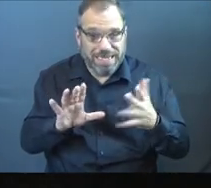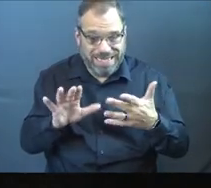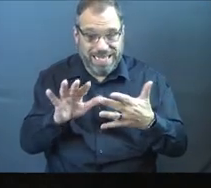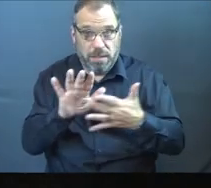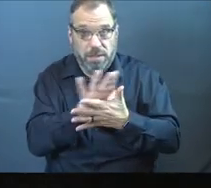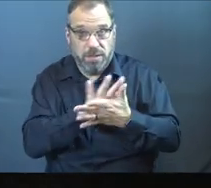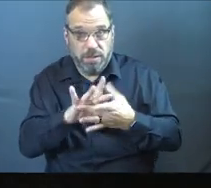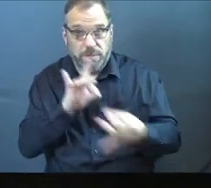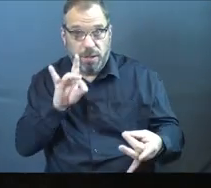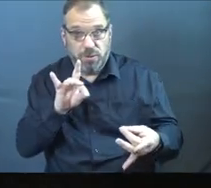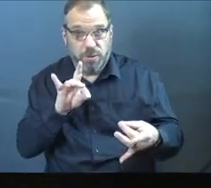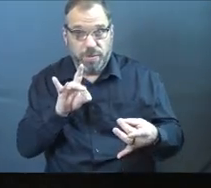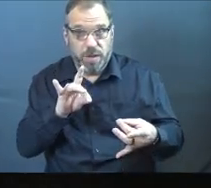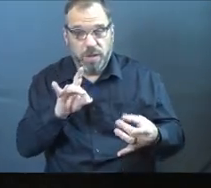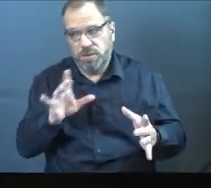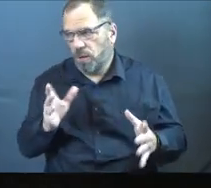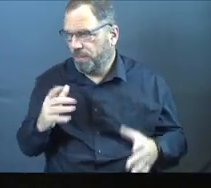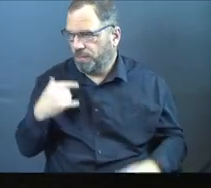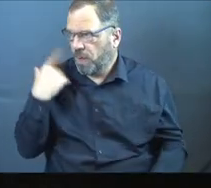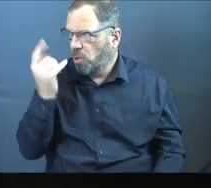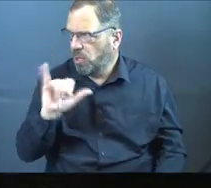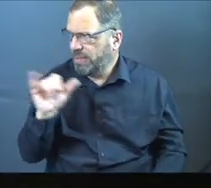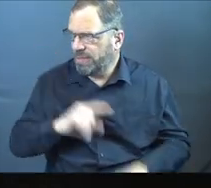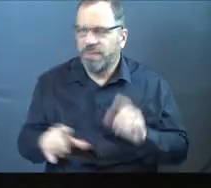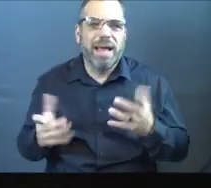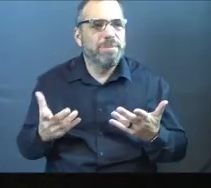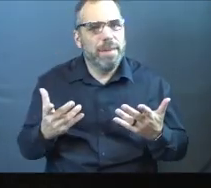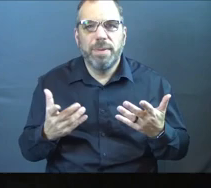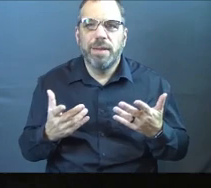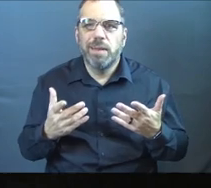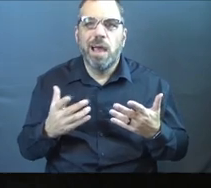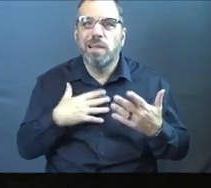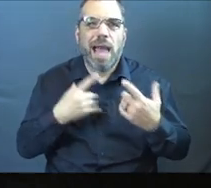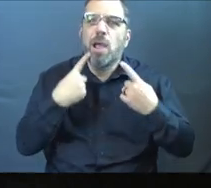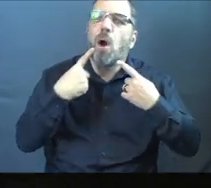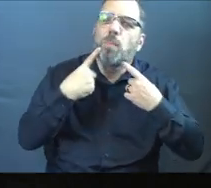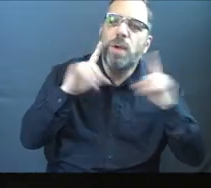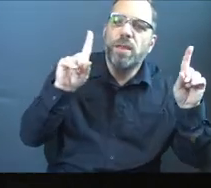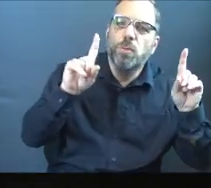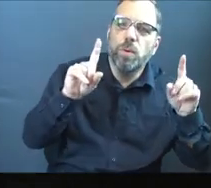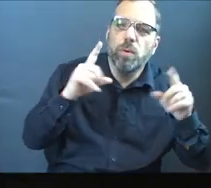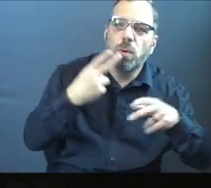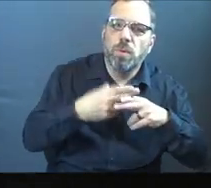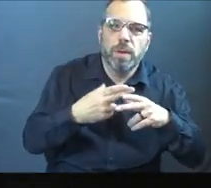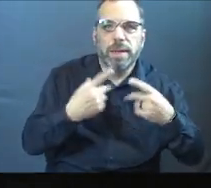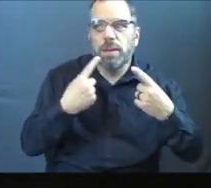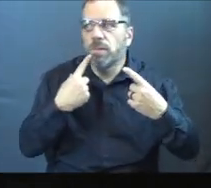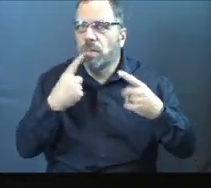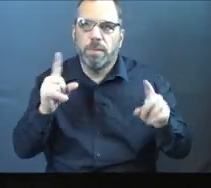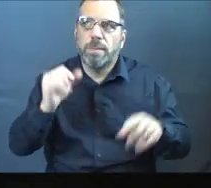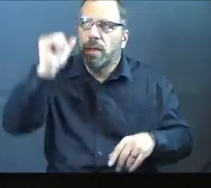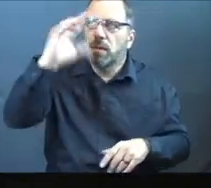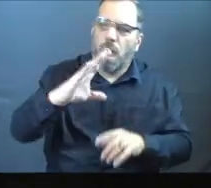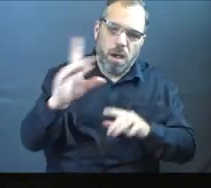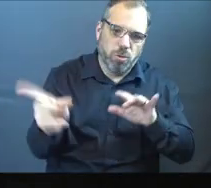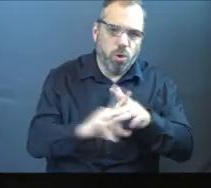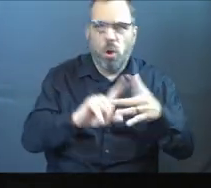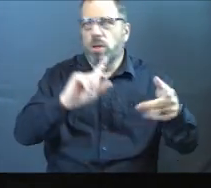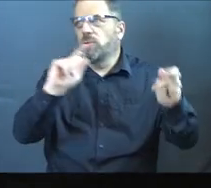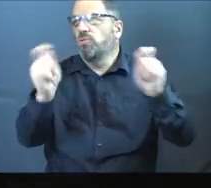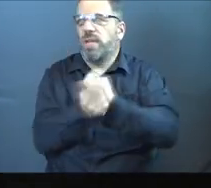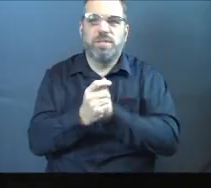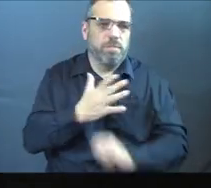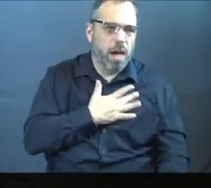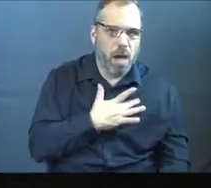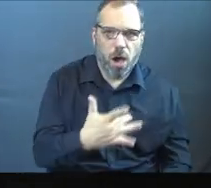on the spiritual. So this could look like a few different things. One, it could look like breakthrough in my life. This could look like God coming in and changing